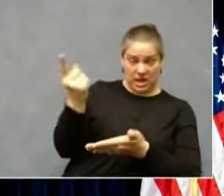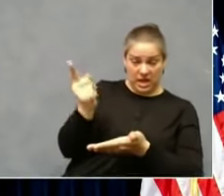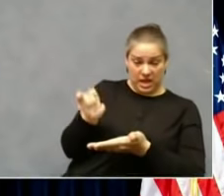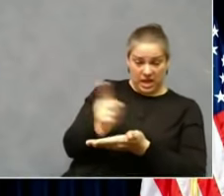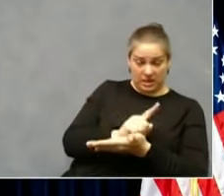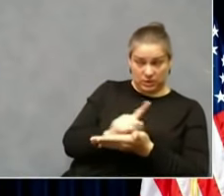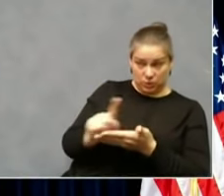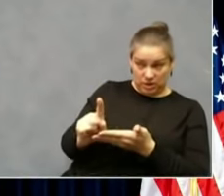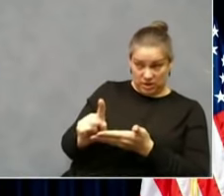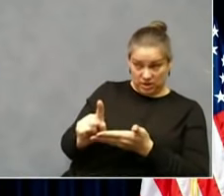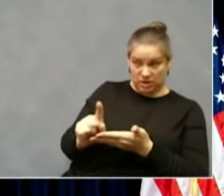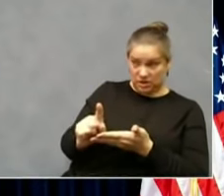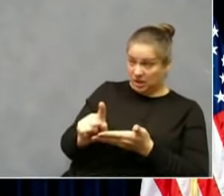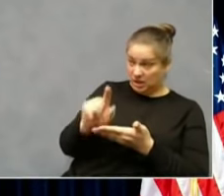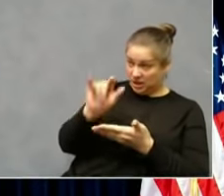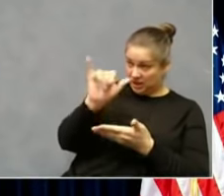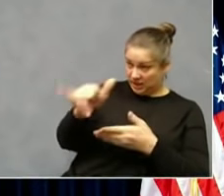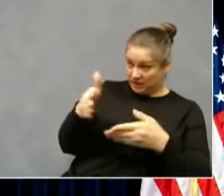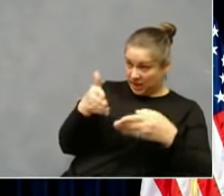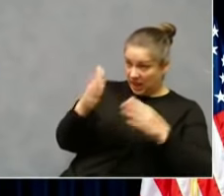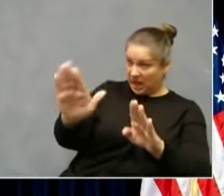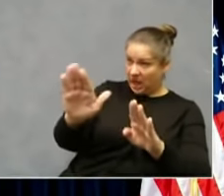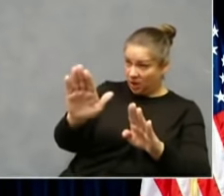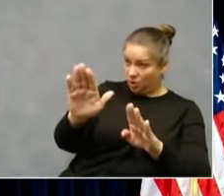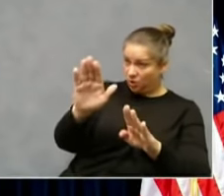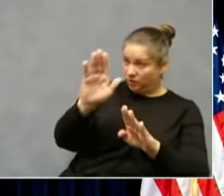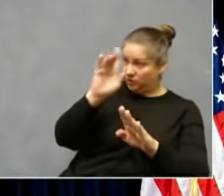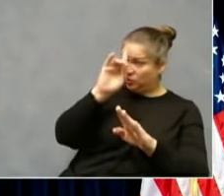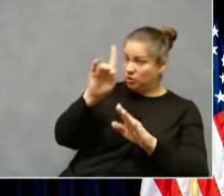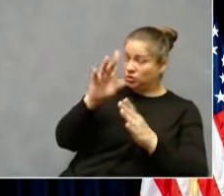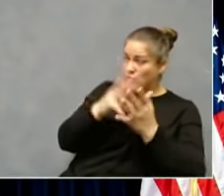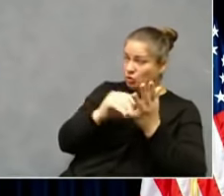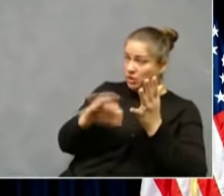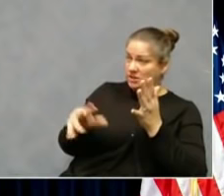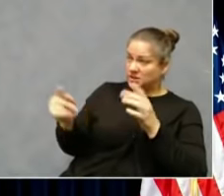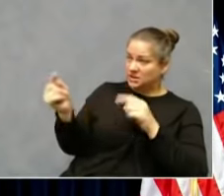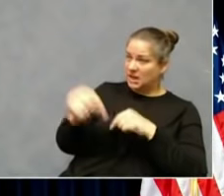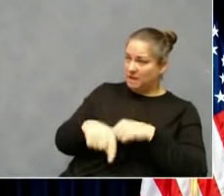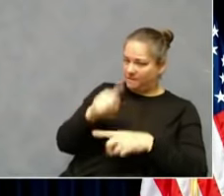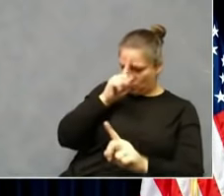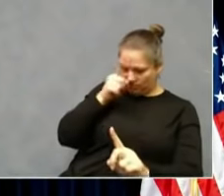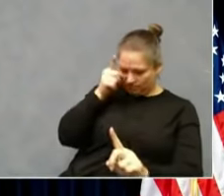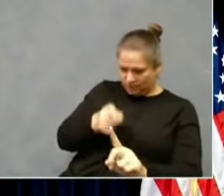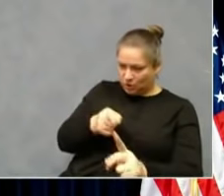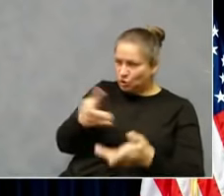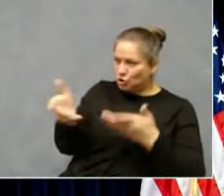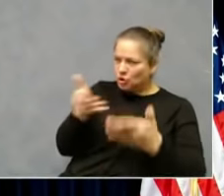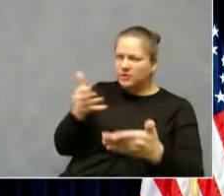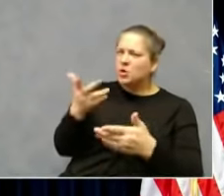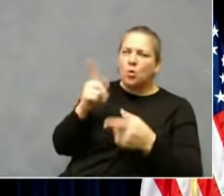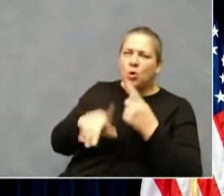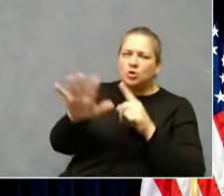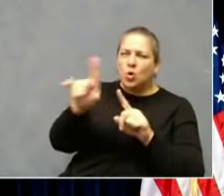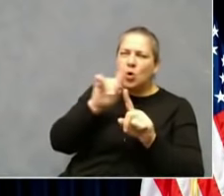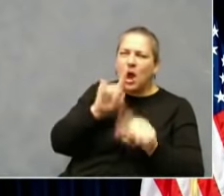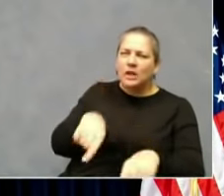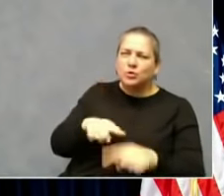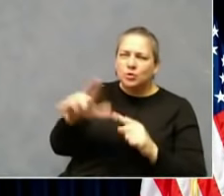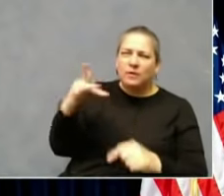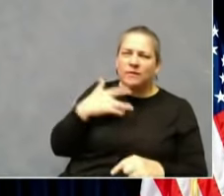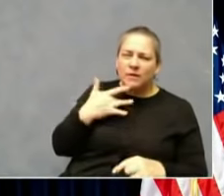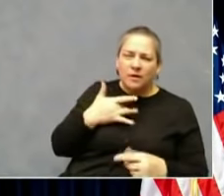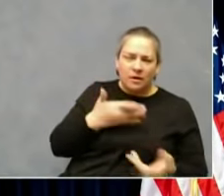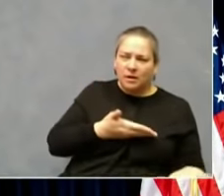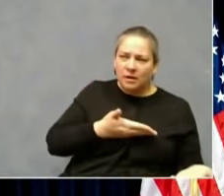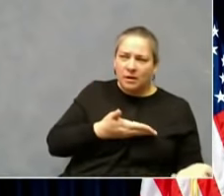to bring students in for targeted services. So I wanted to get your reaction to that and see if you see that as a as